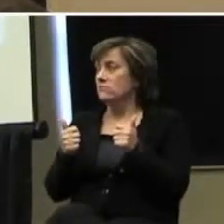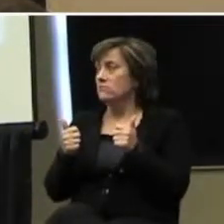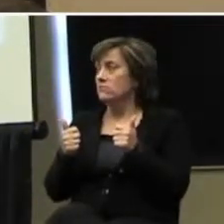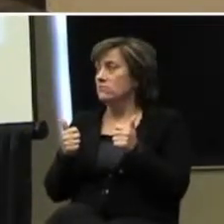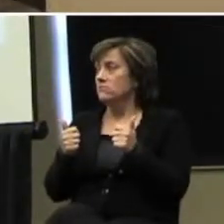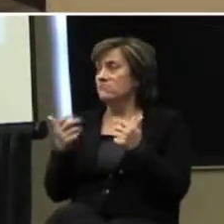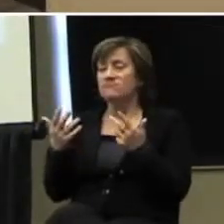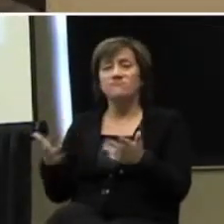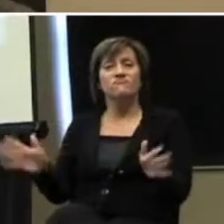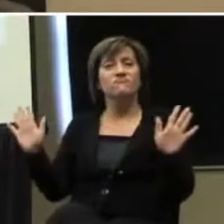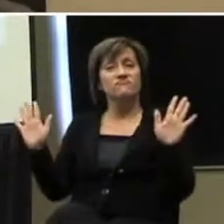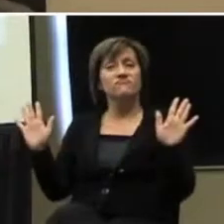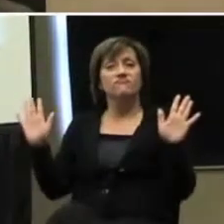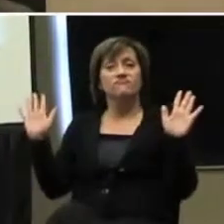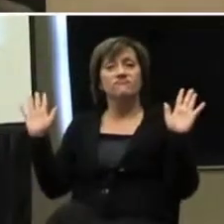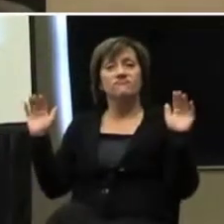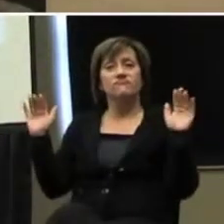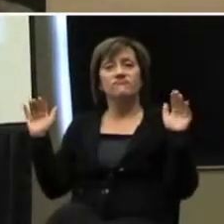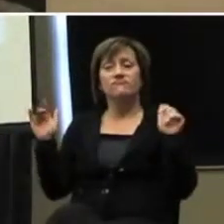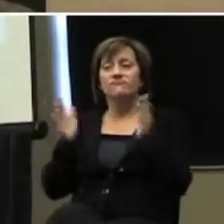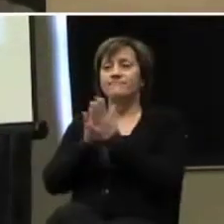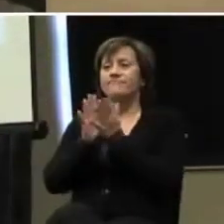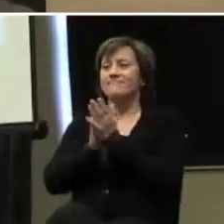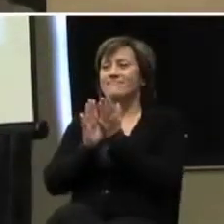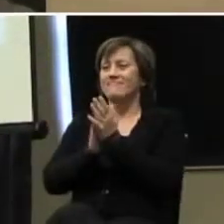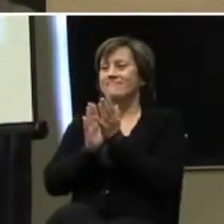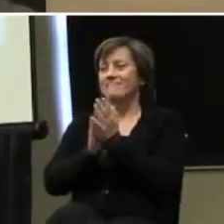The one we're currently writing is assessment.